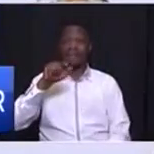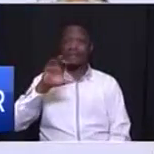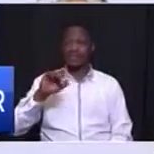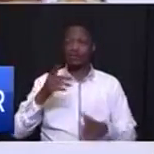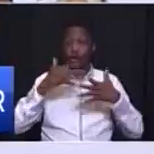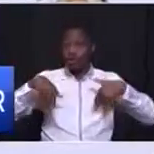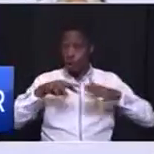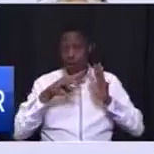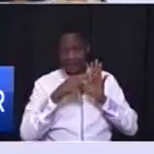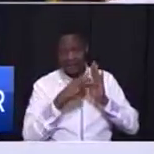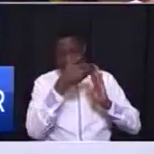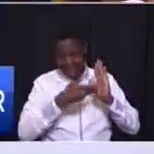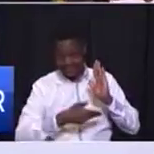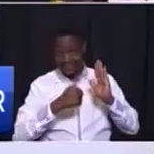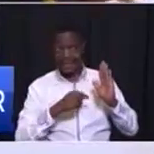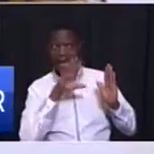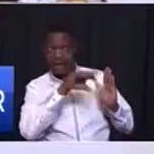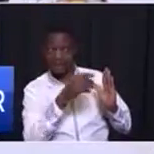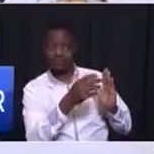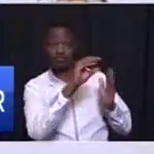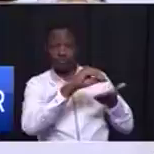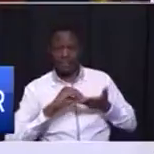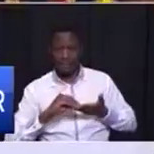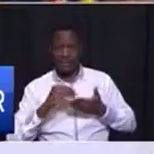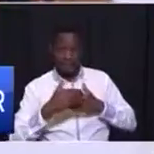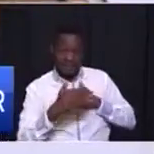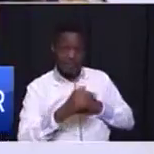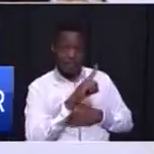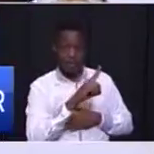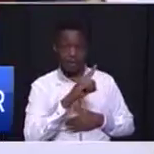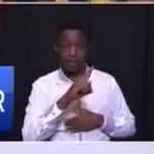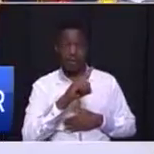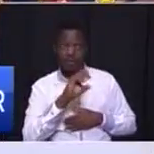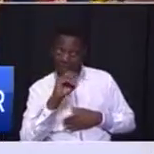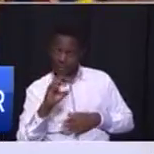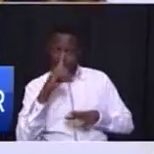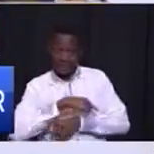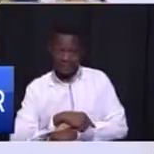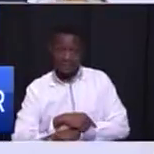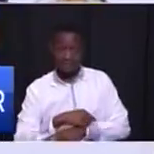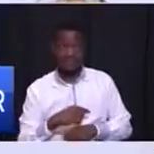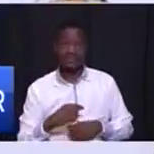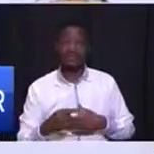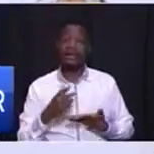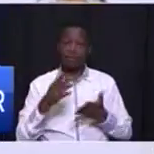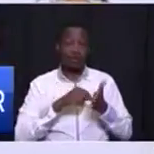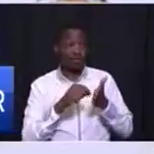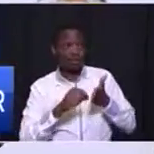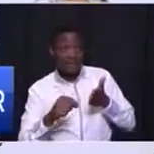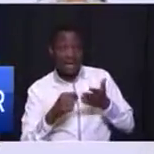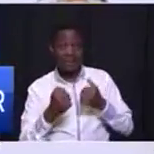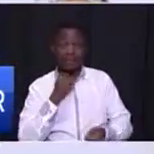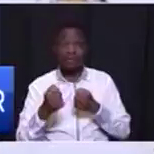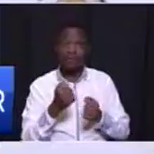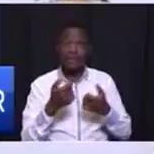these plans I say they must bring in the next day within 100 days I'm going to sign performance